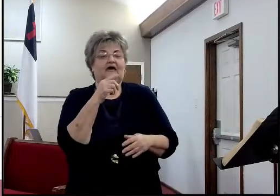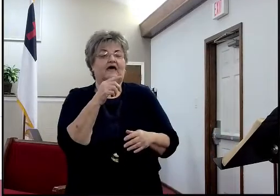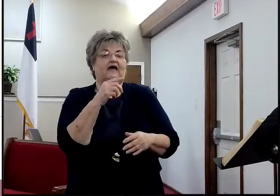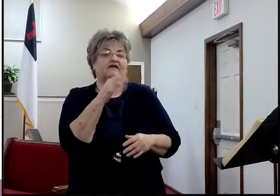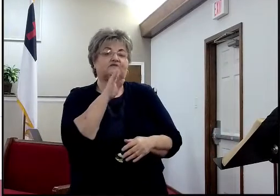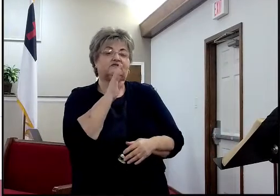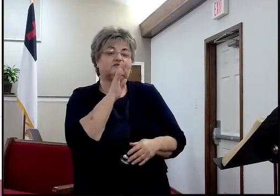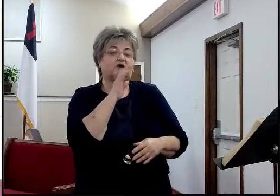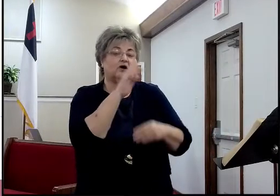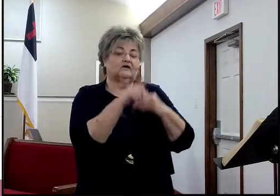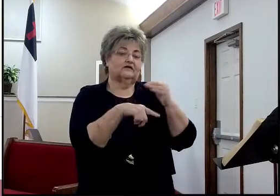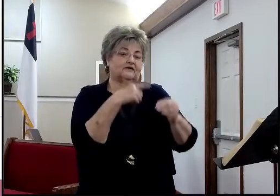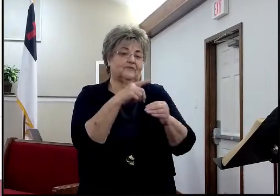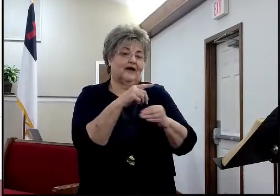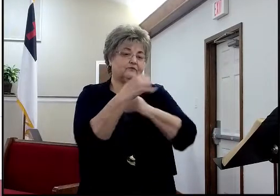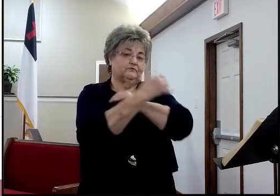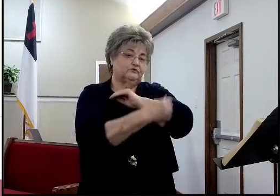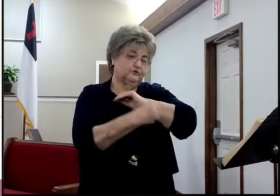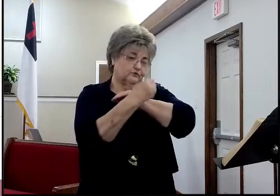and the Levites,